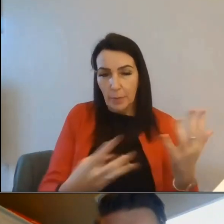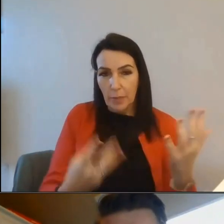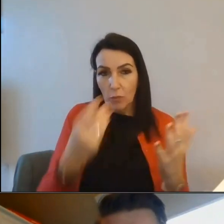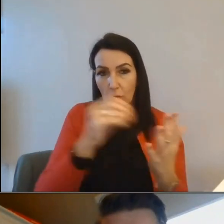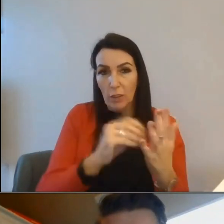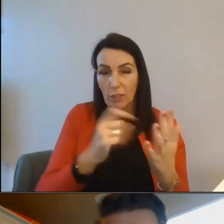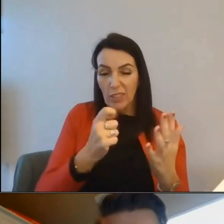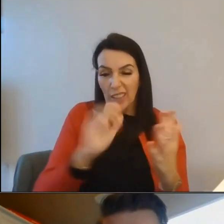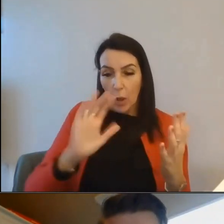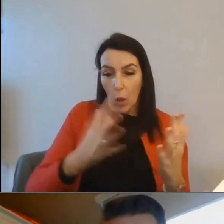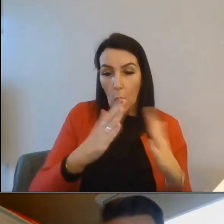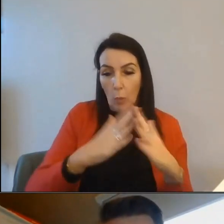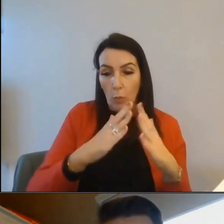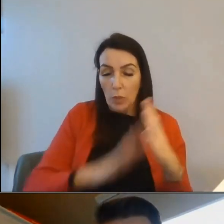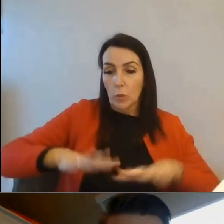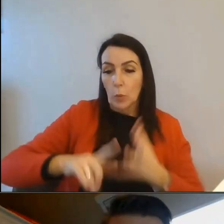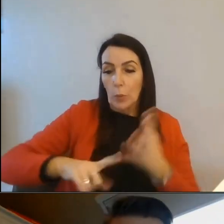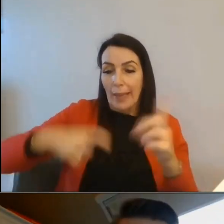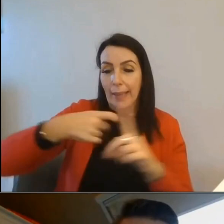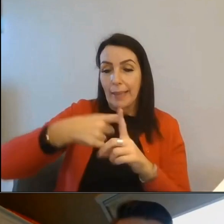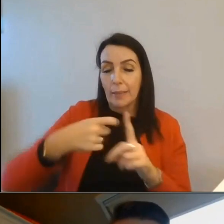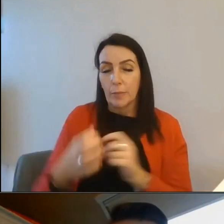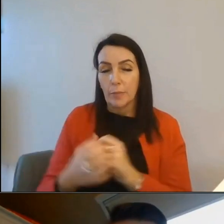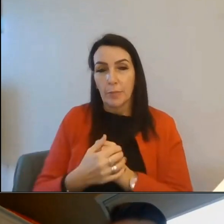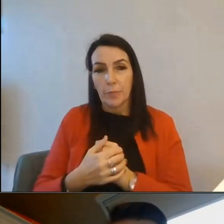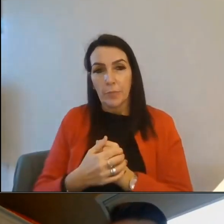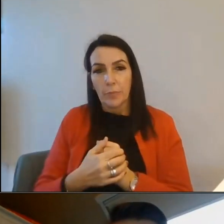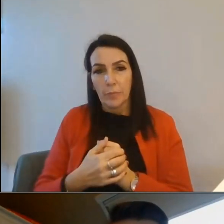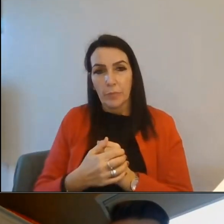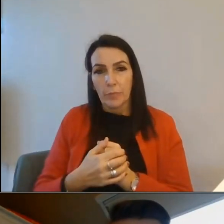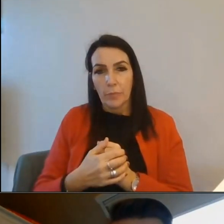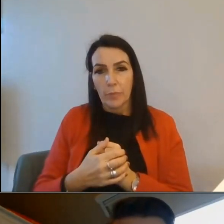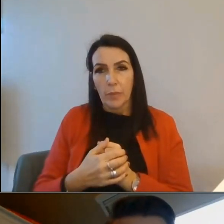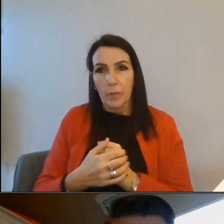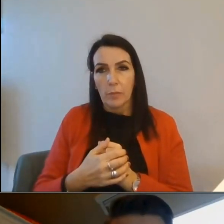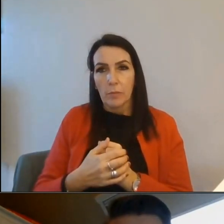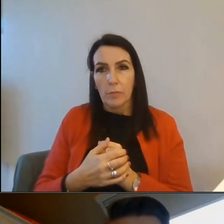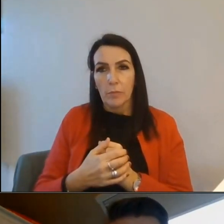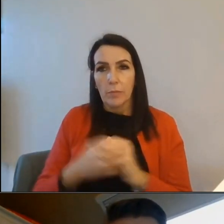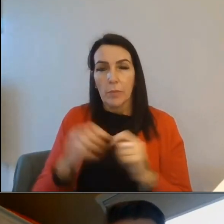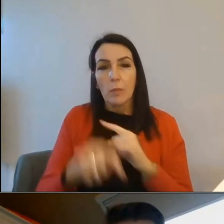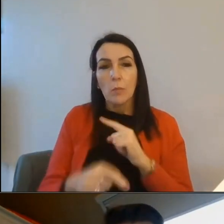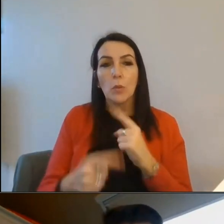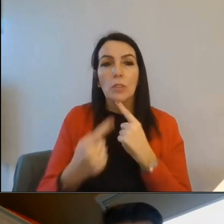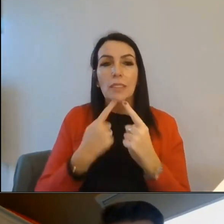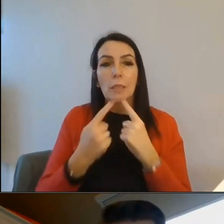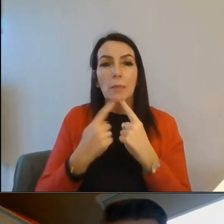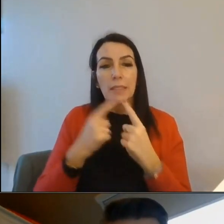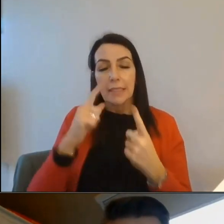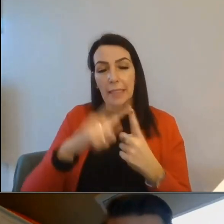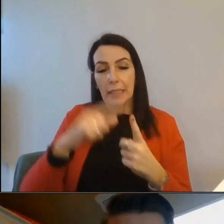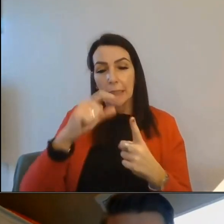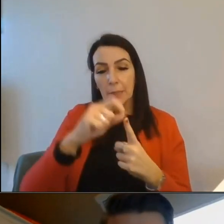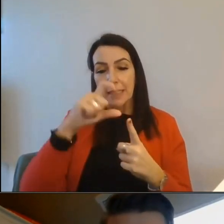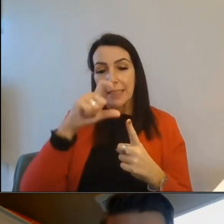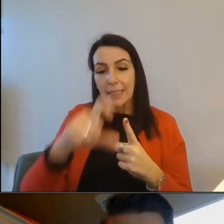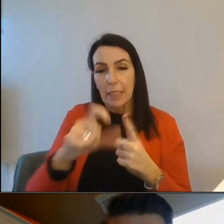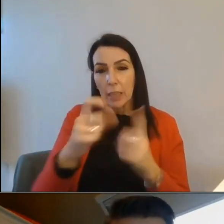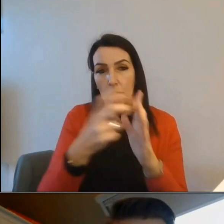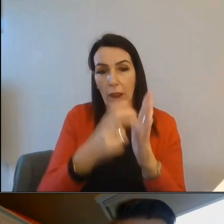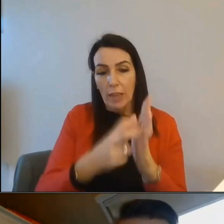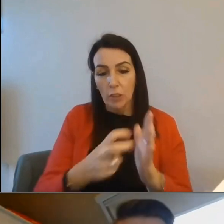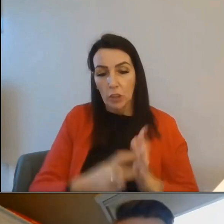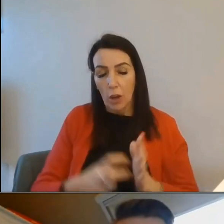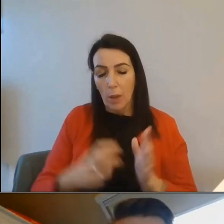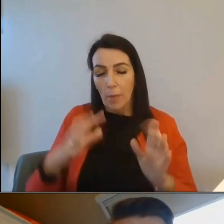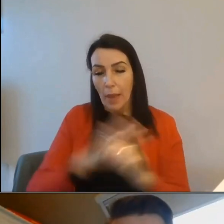properties across Great Britain. And the primary source of data for that database is the EPC Register. But as we know, that covers maybe